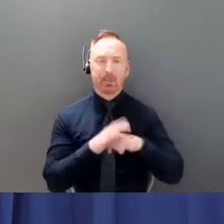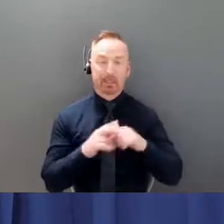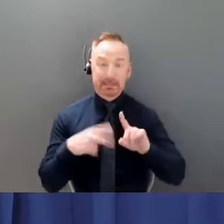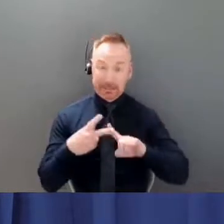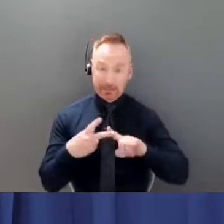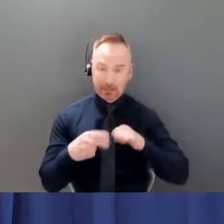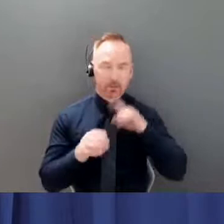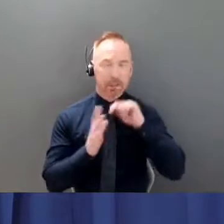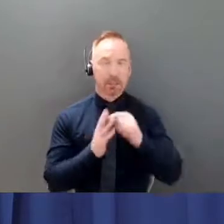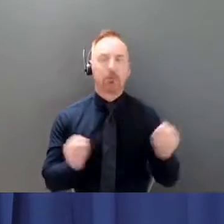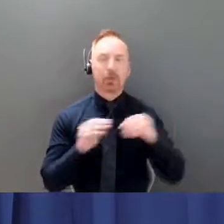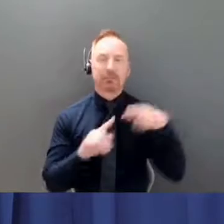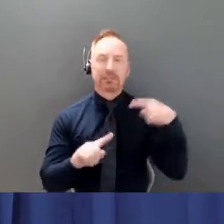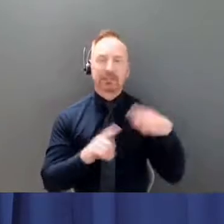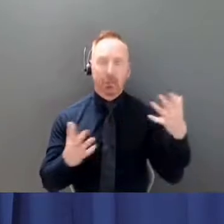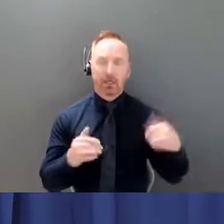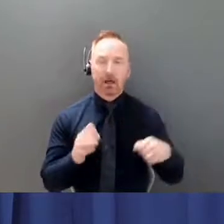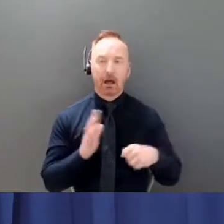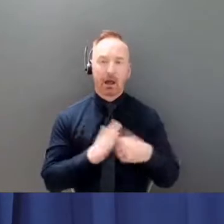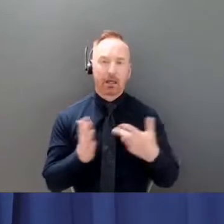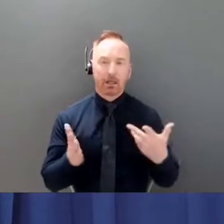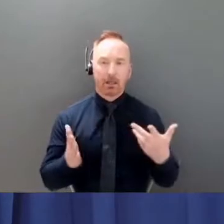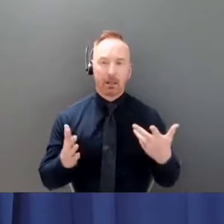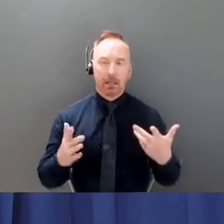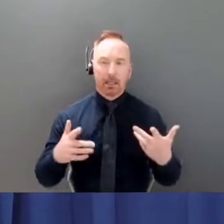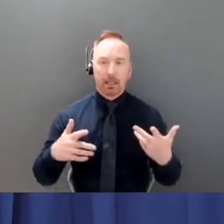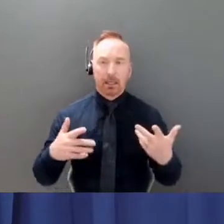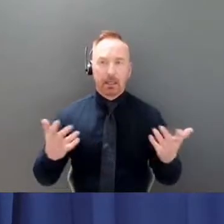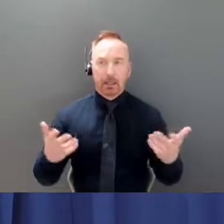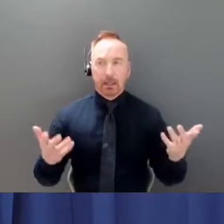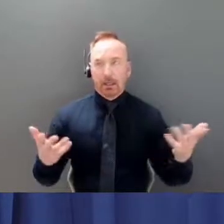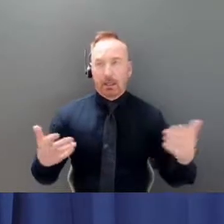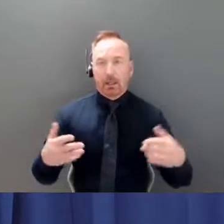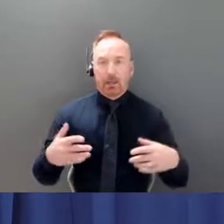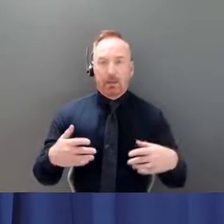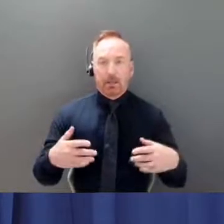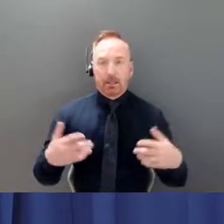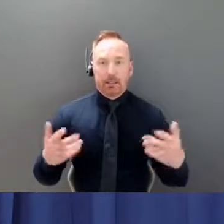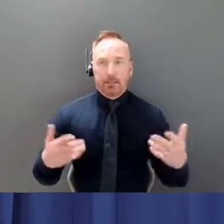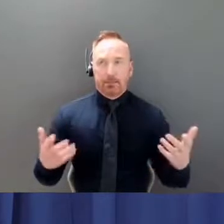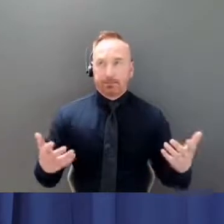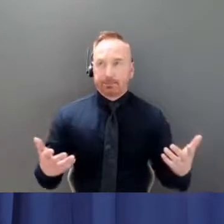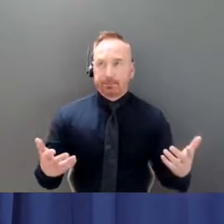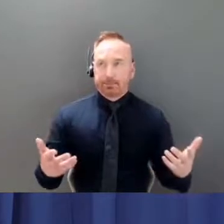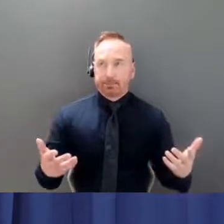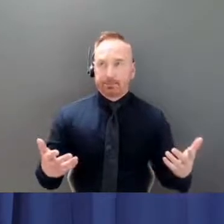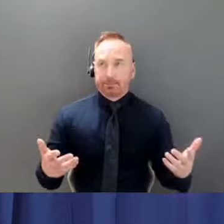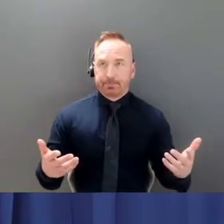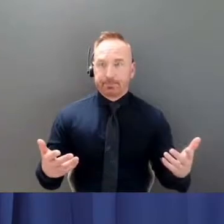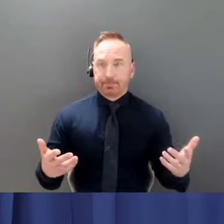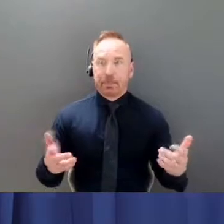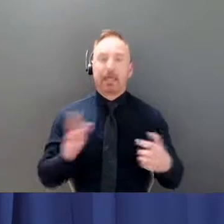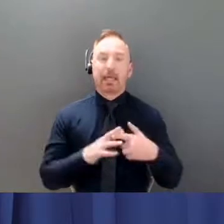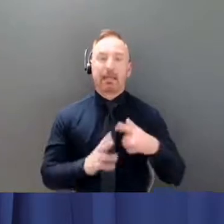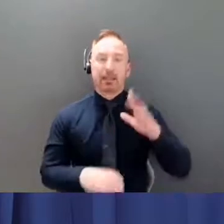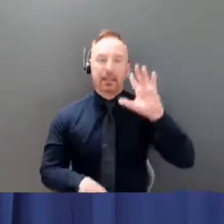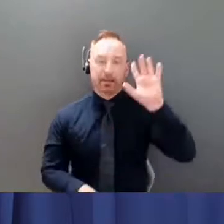more specific on the demand that we are making, or the sort of the ask, the federal ask.